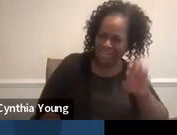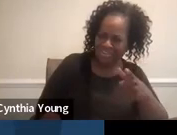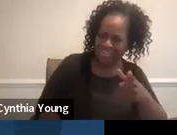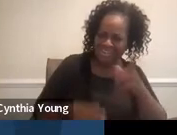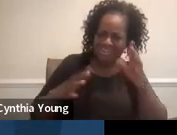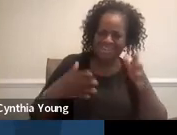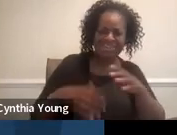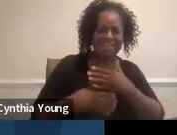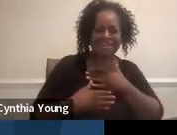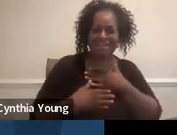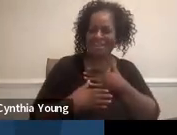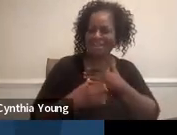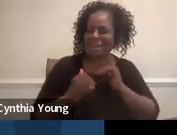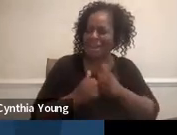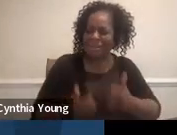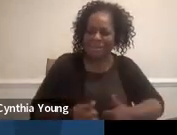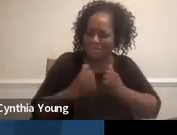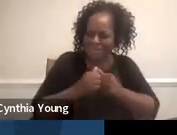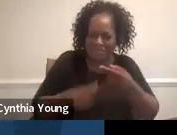don't know how we lived without Carly.